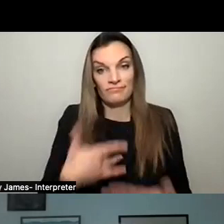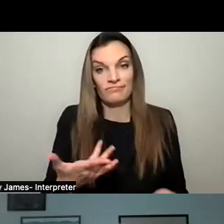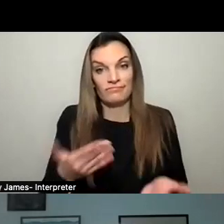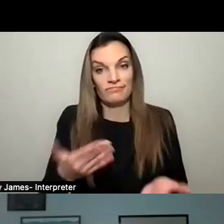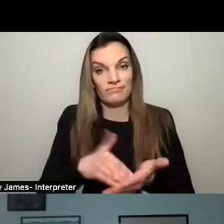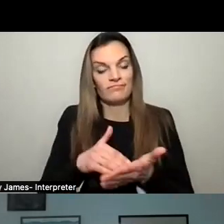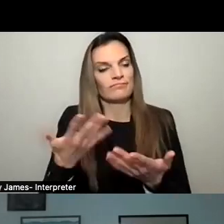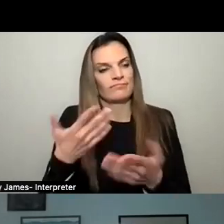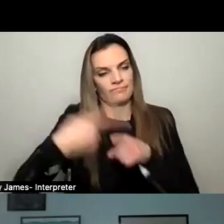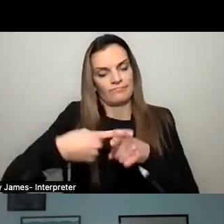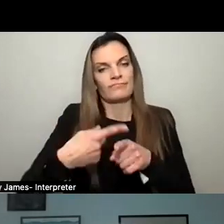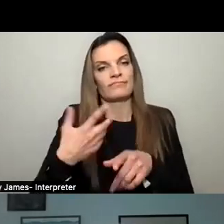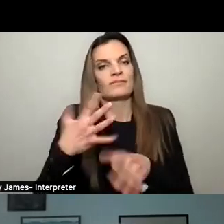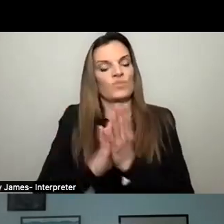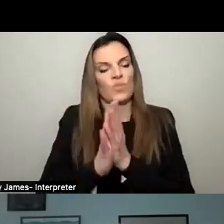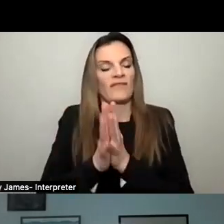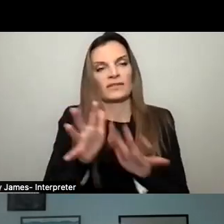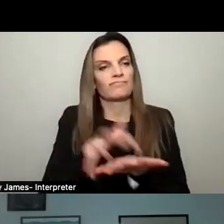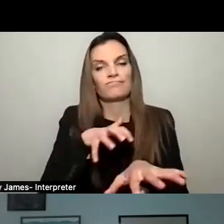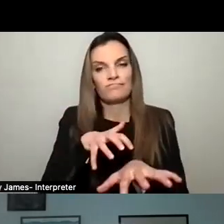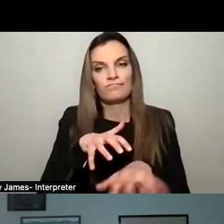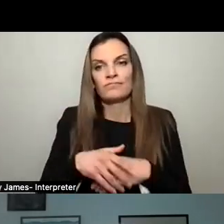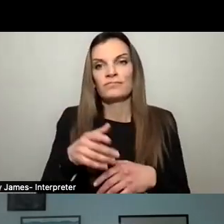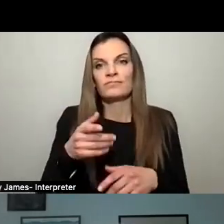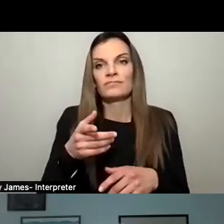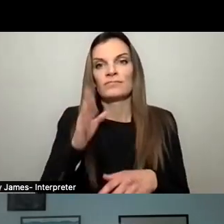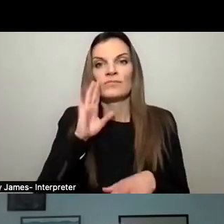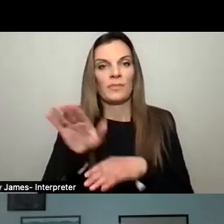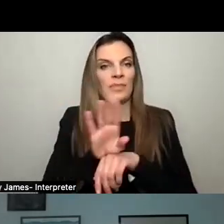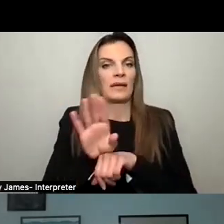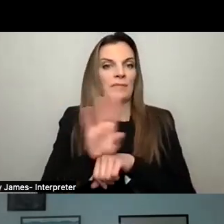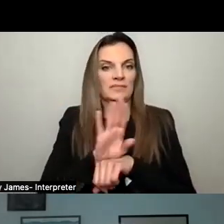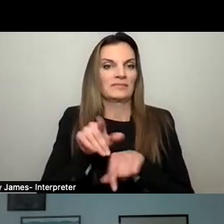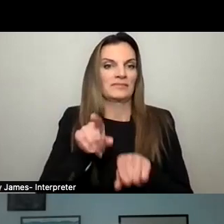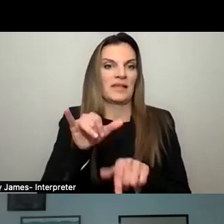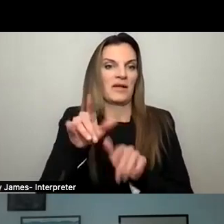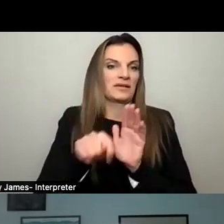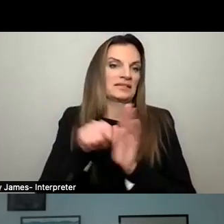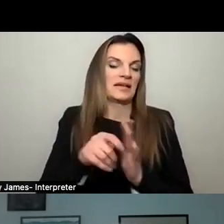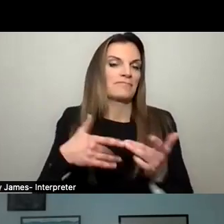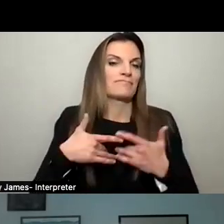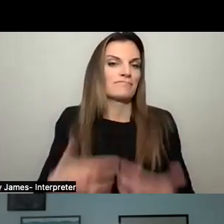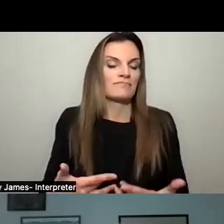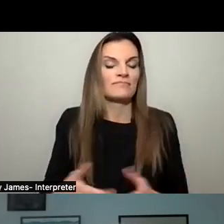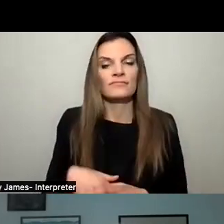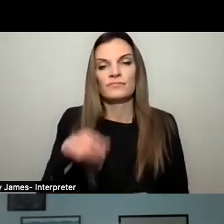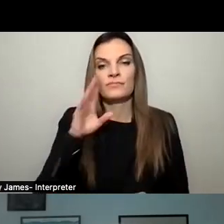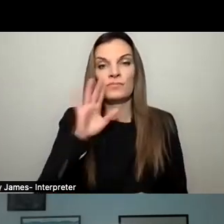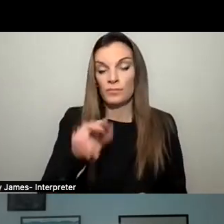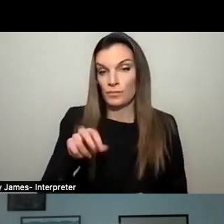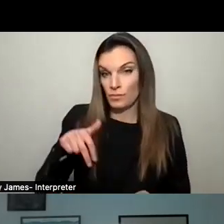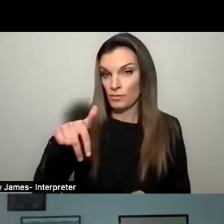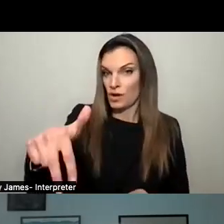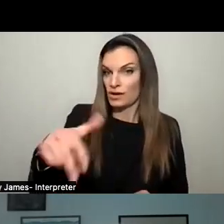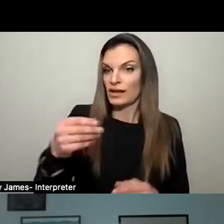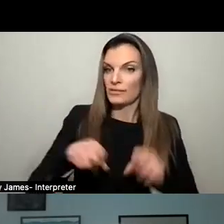congestion as we work into the busy, sleepy, hollow season. What I do believe is that mobility and walkability is your